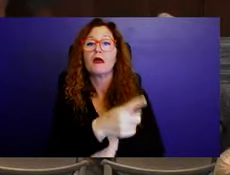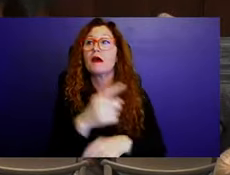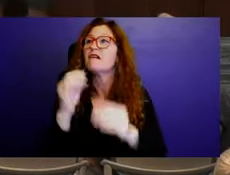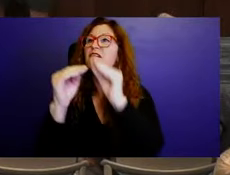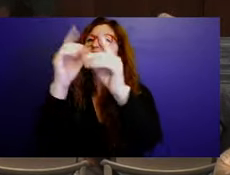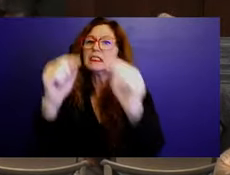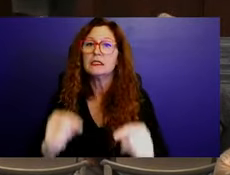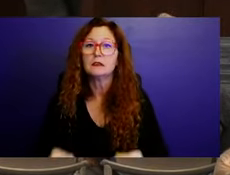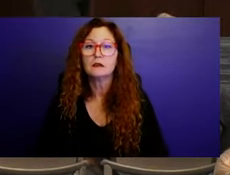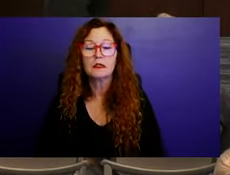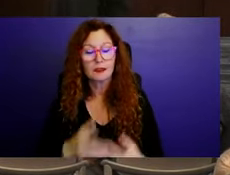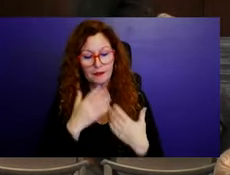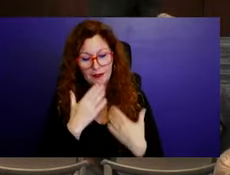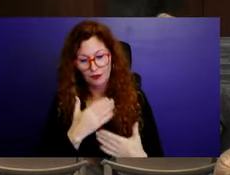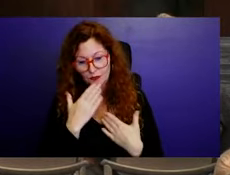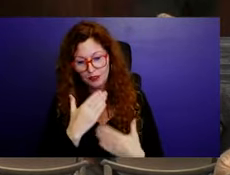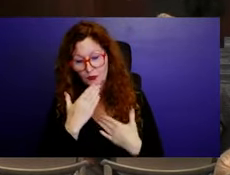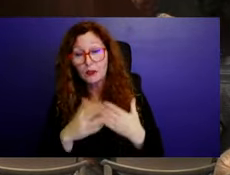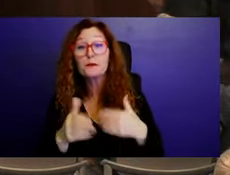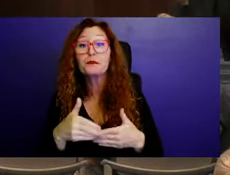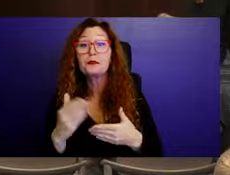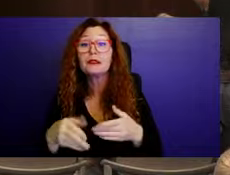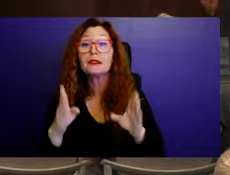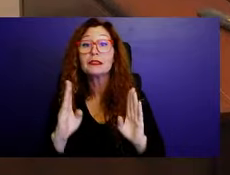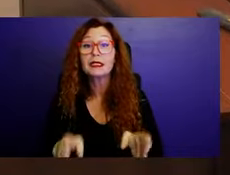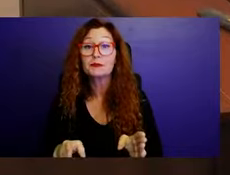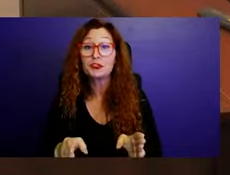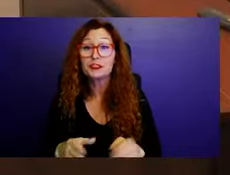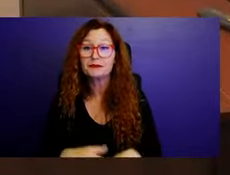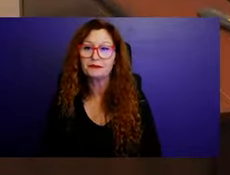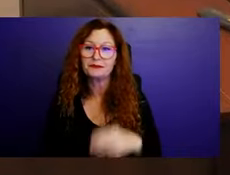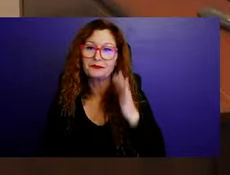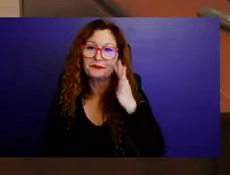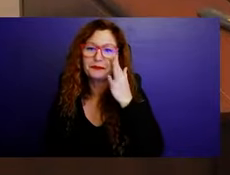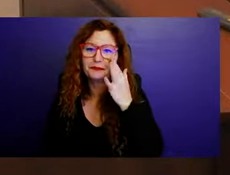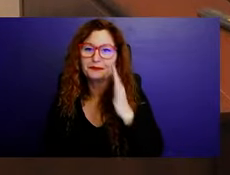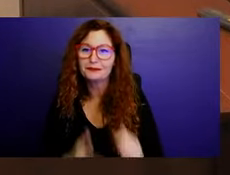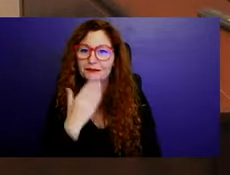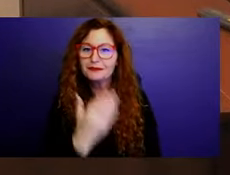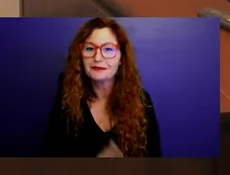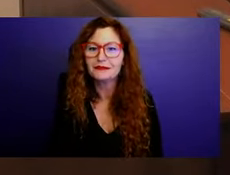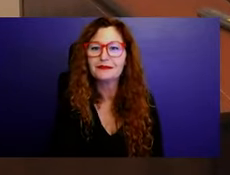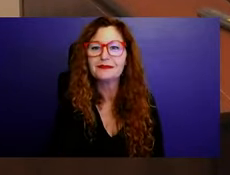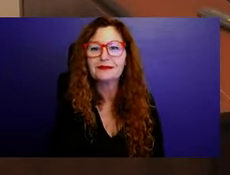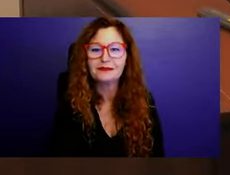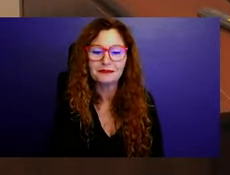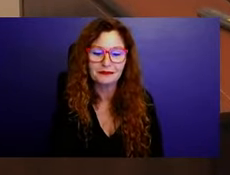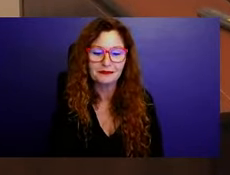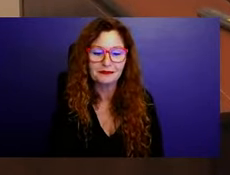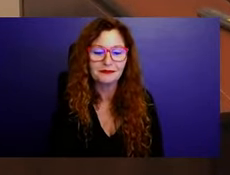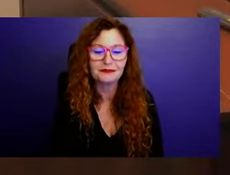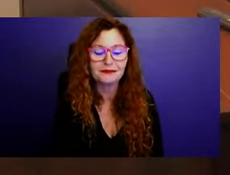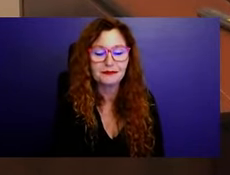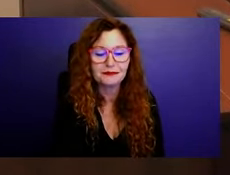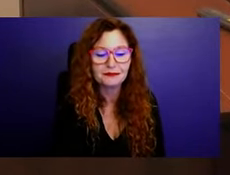Thank you. Next person, state your name for the record and you may begin. Gabriel, I'm staying in 121 Southwest third court.